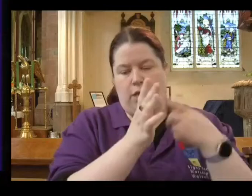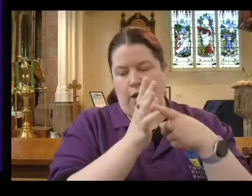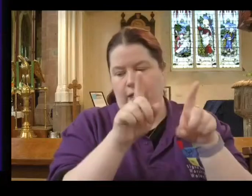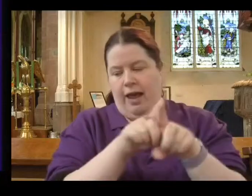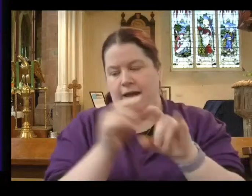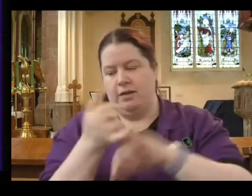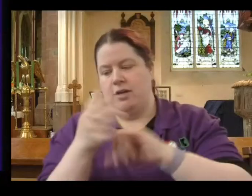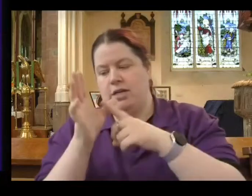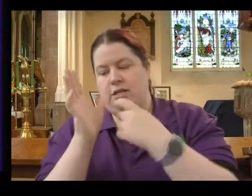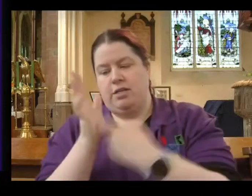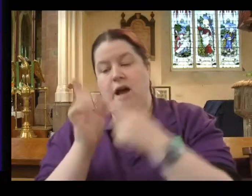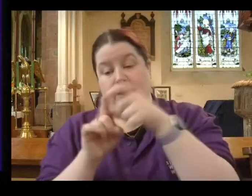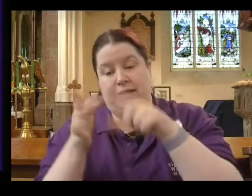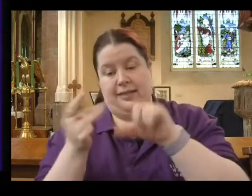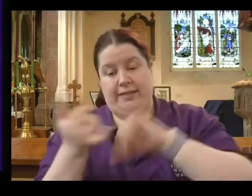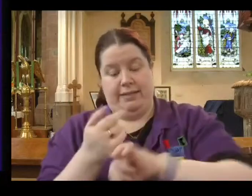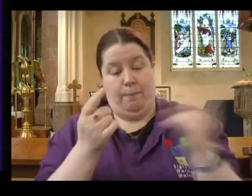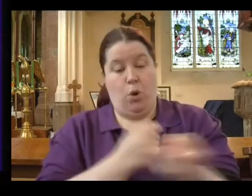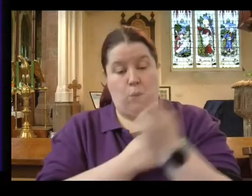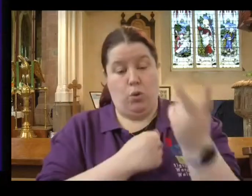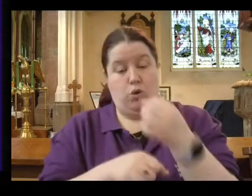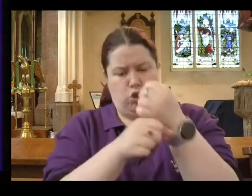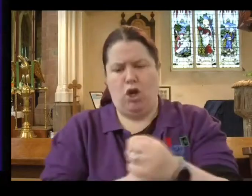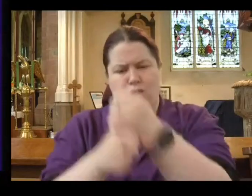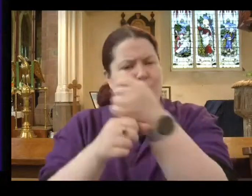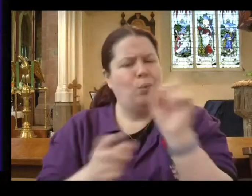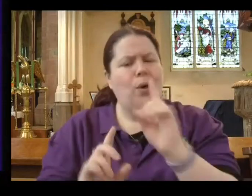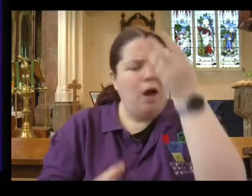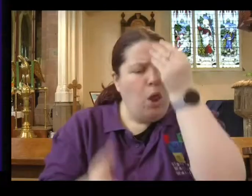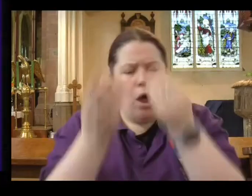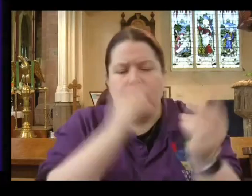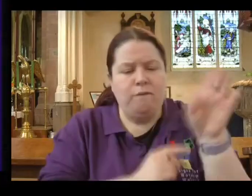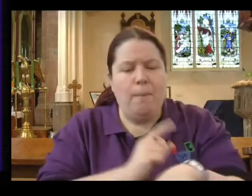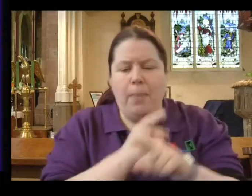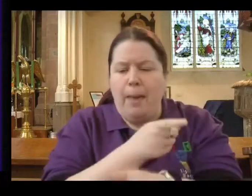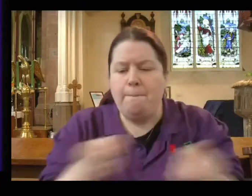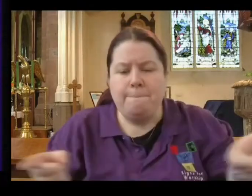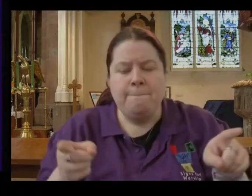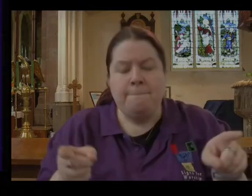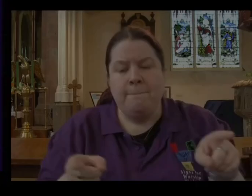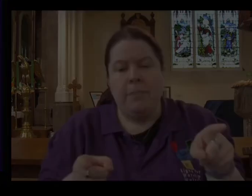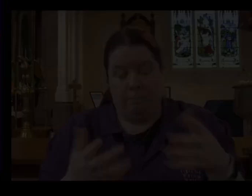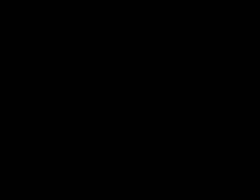30 seconds to think, and then Alison is going to come back up and lead us. Thank you.